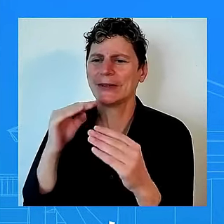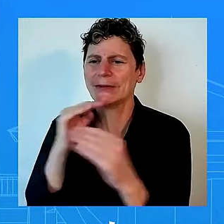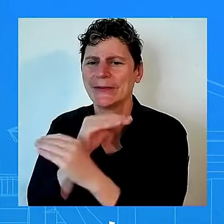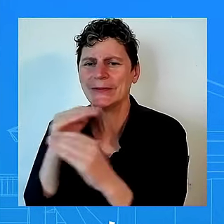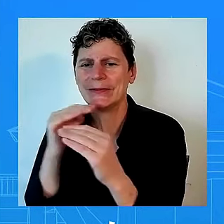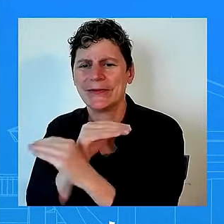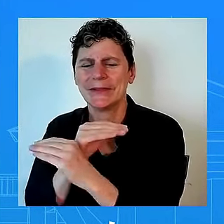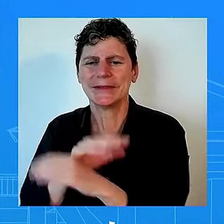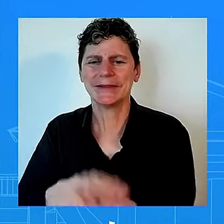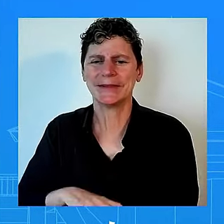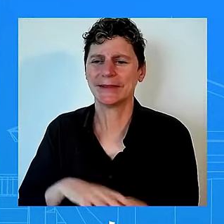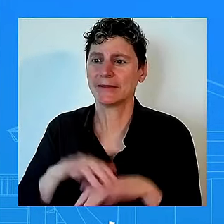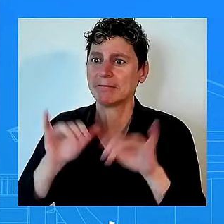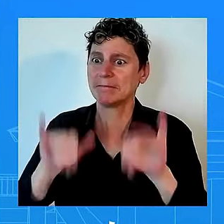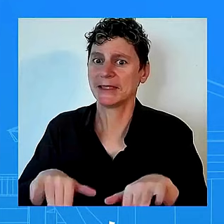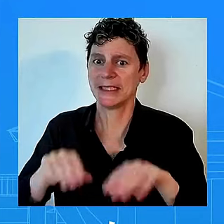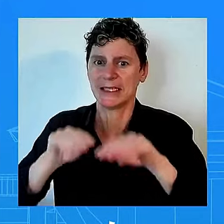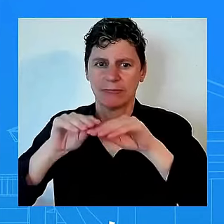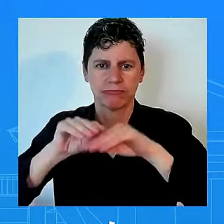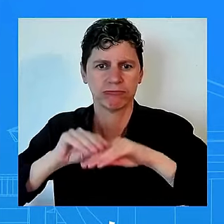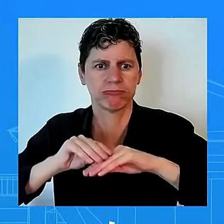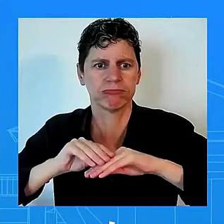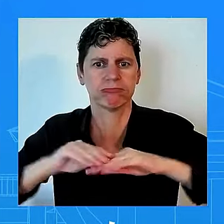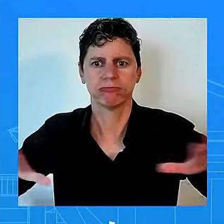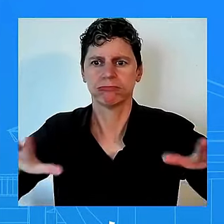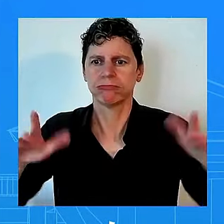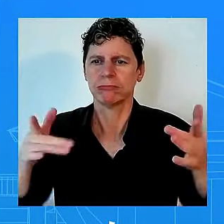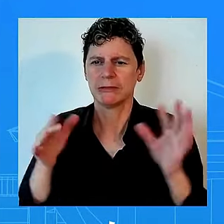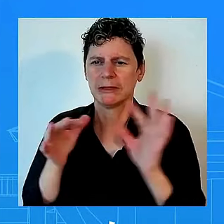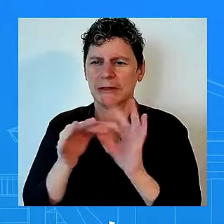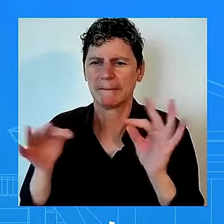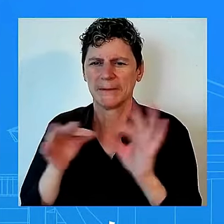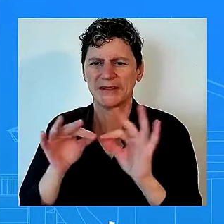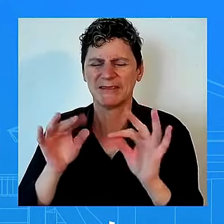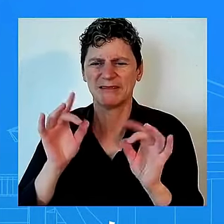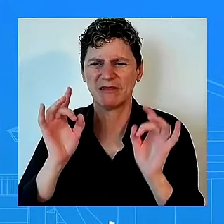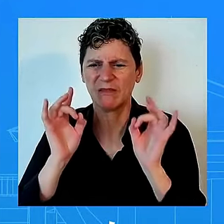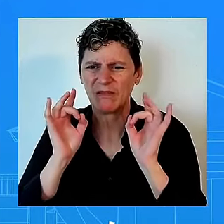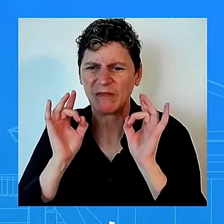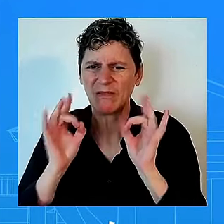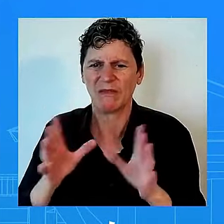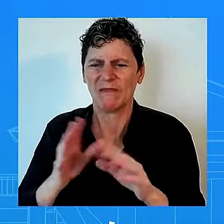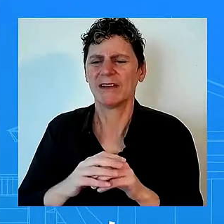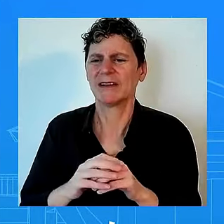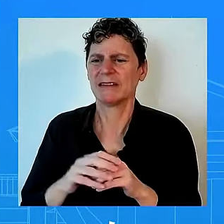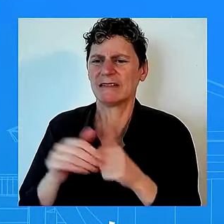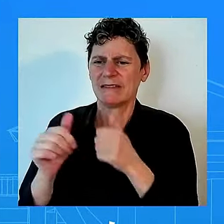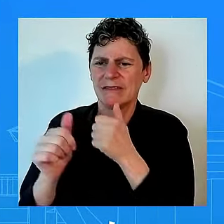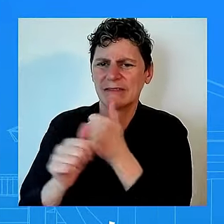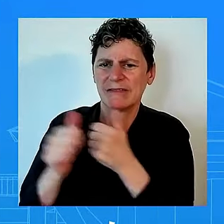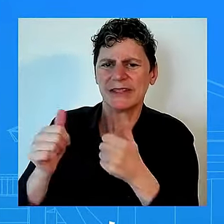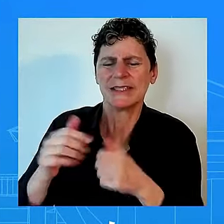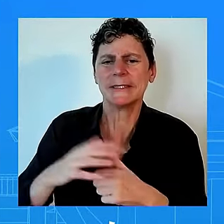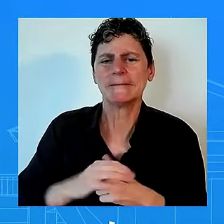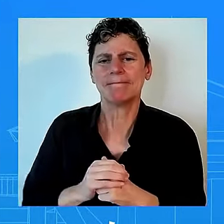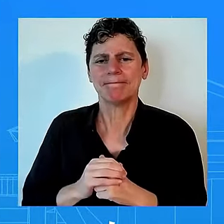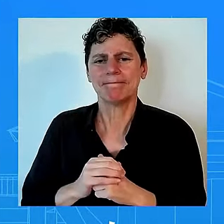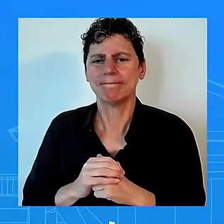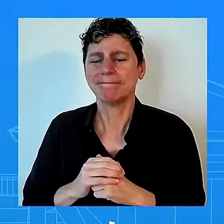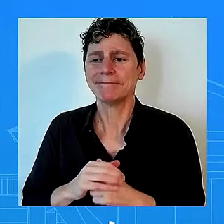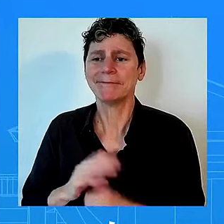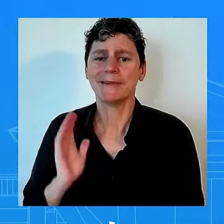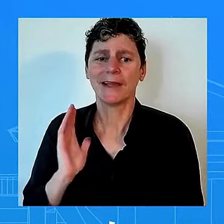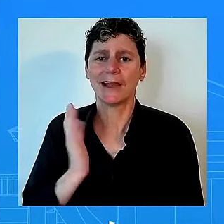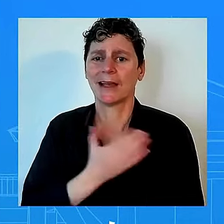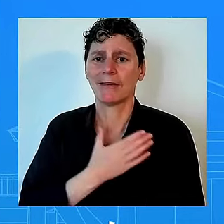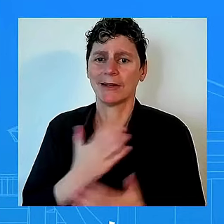dangerous it's very dangerous um so since day one our priority has been ensuring communities across the country have the support